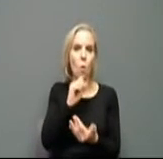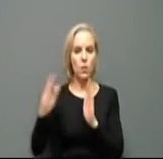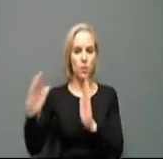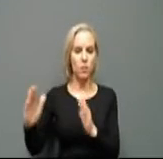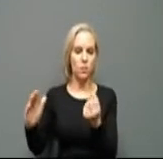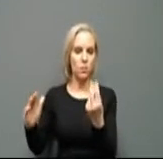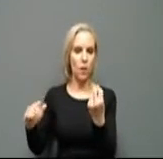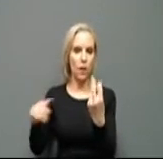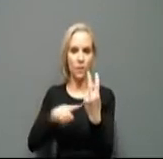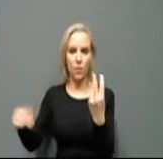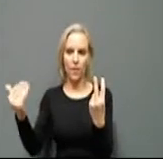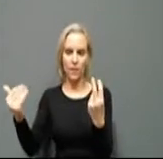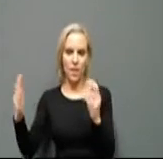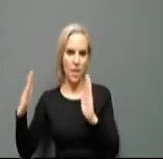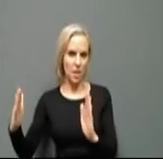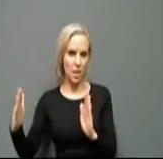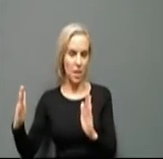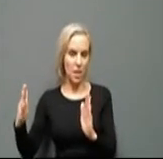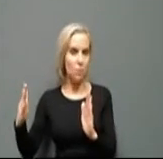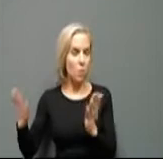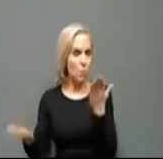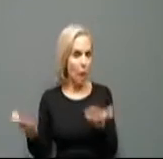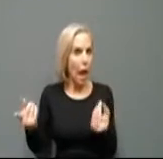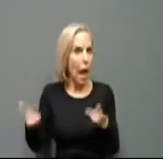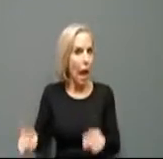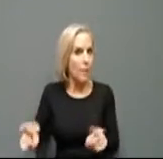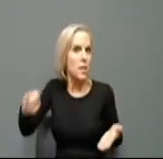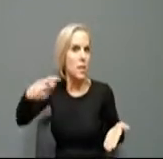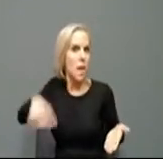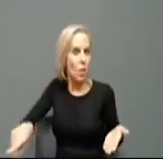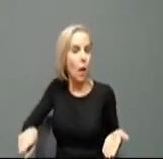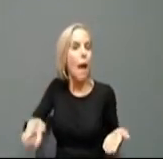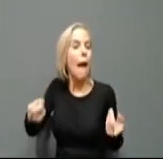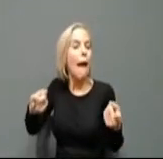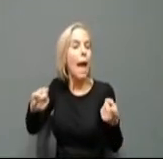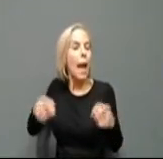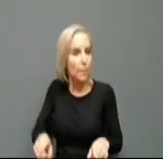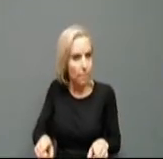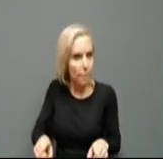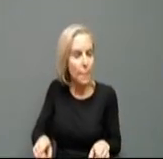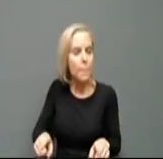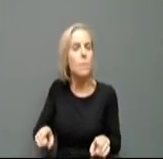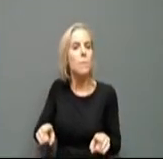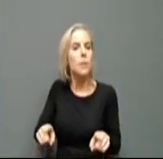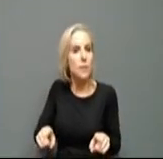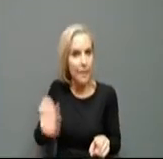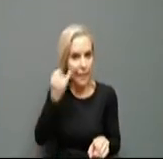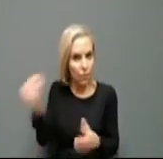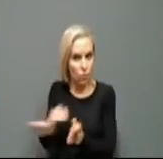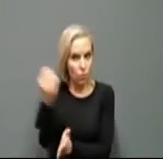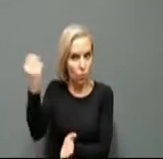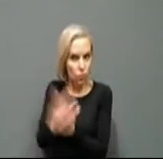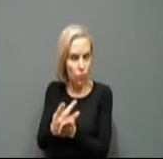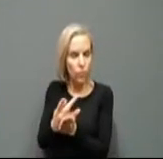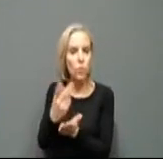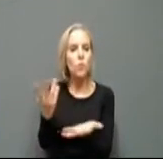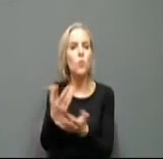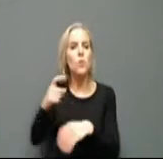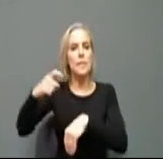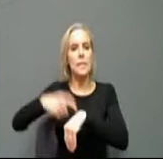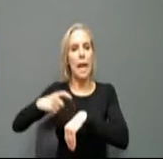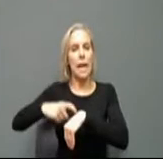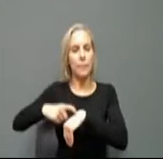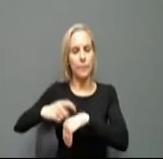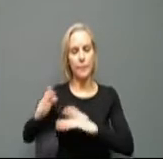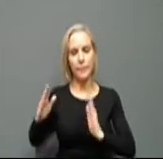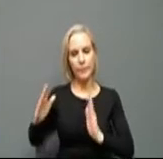it's going to occur next week. Once that happens, we'll be looking at a specific time period that will